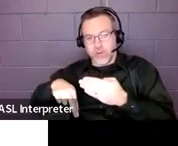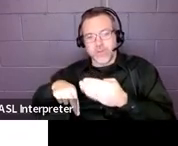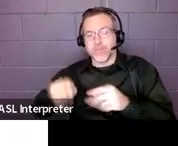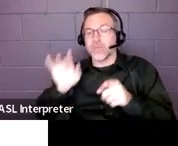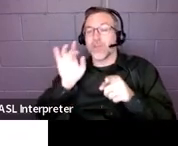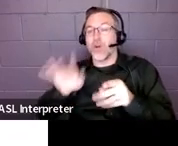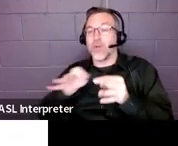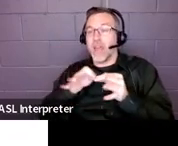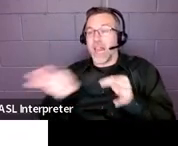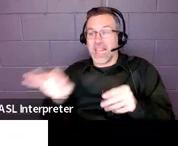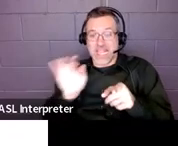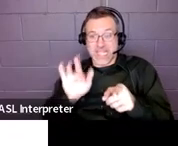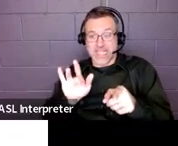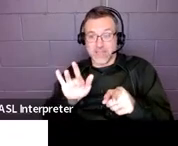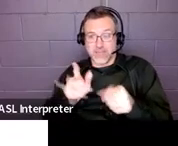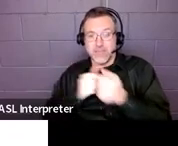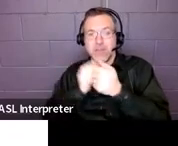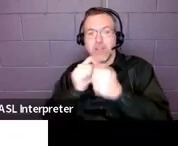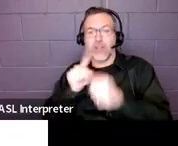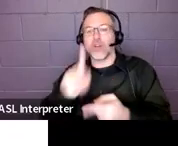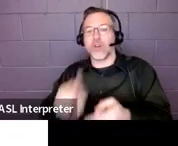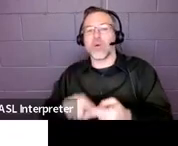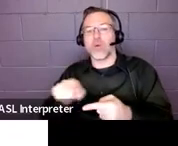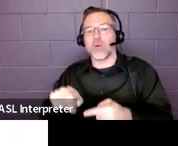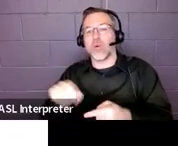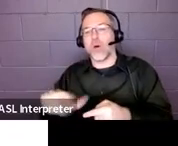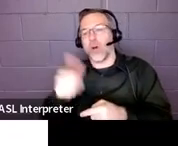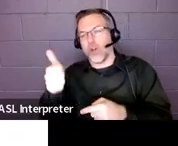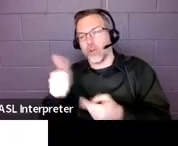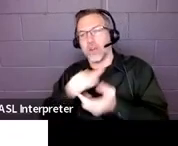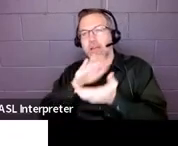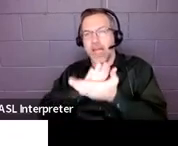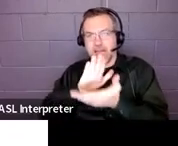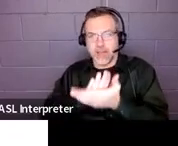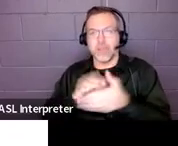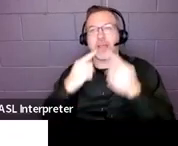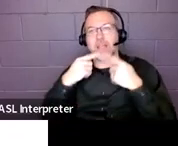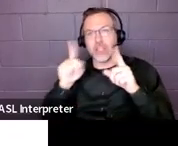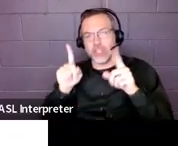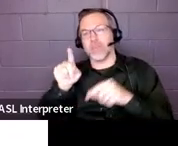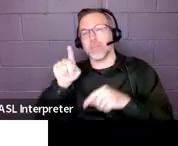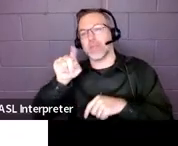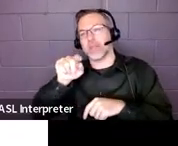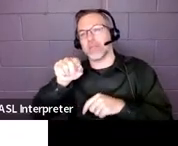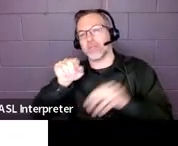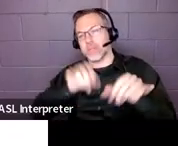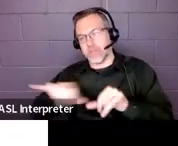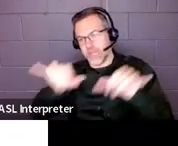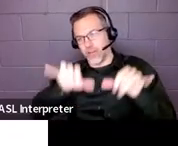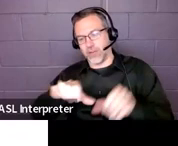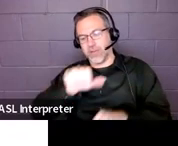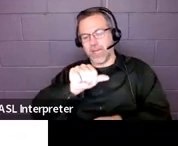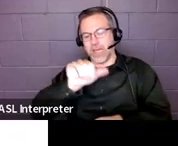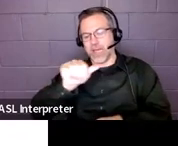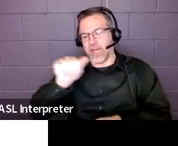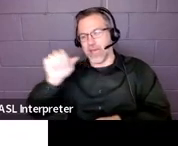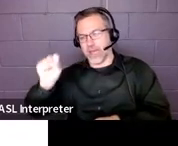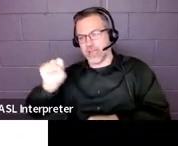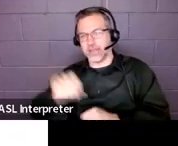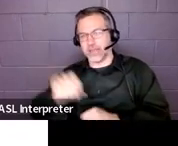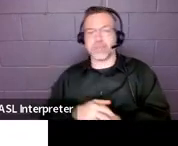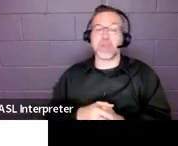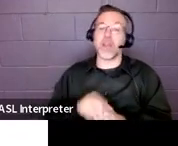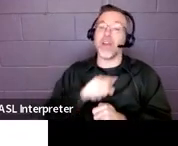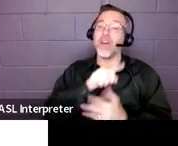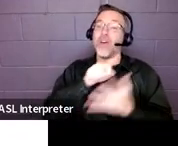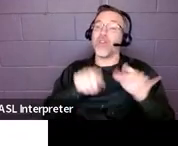alternate academic achievement standards. So, these standards are aligned to the